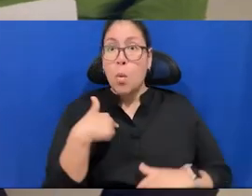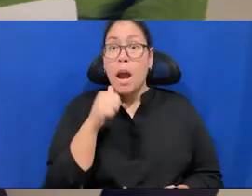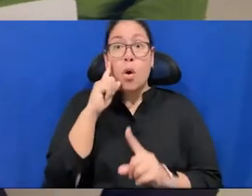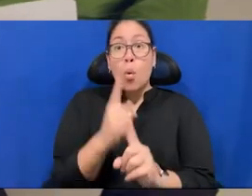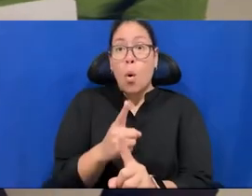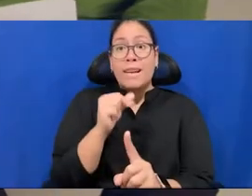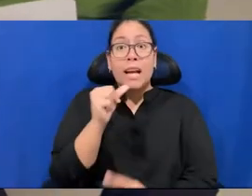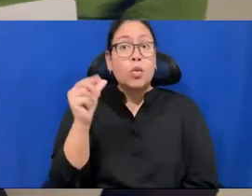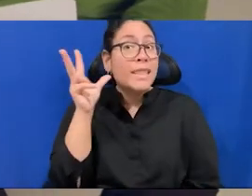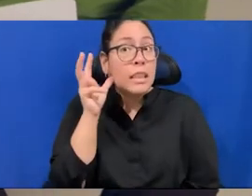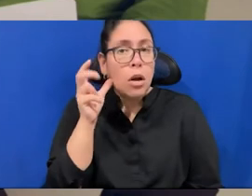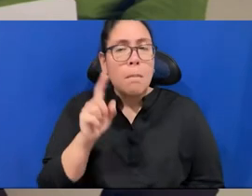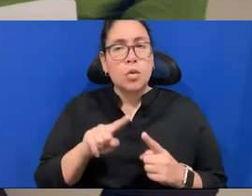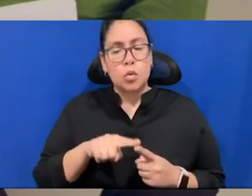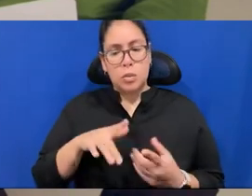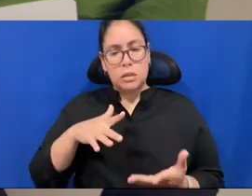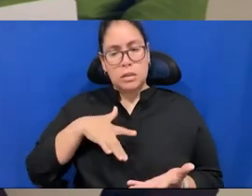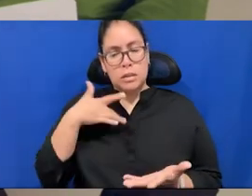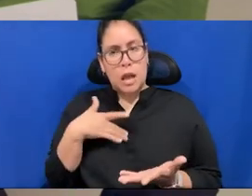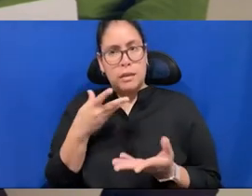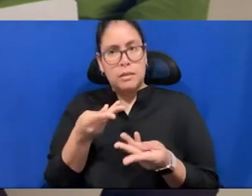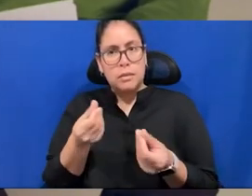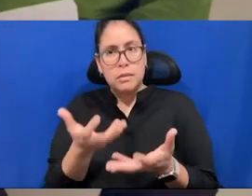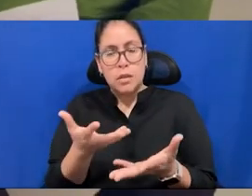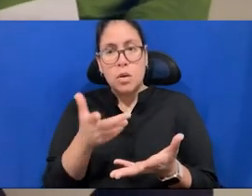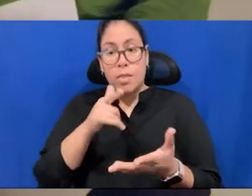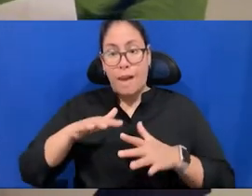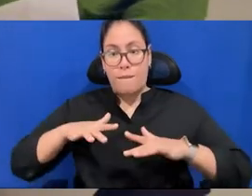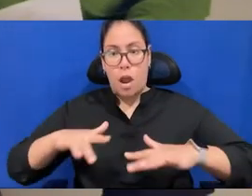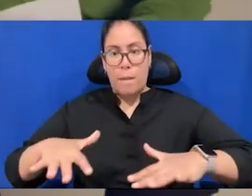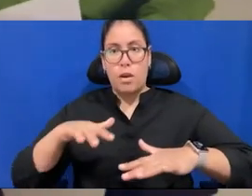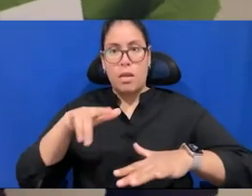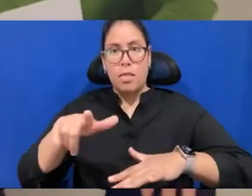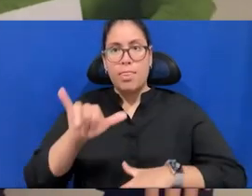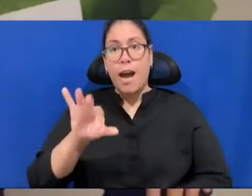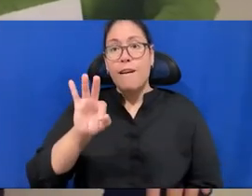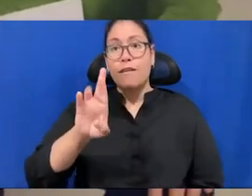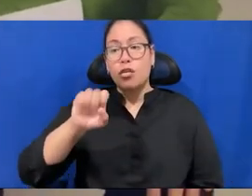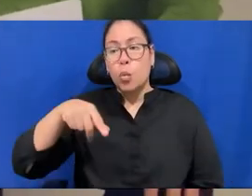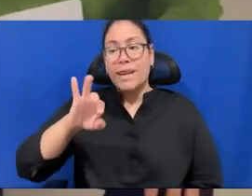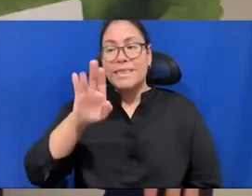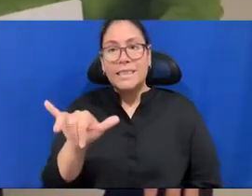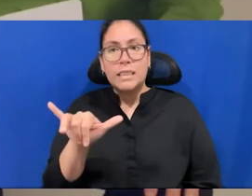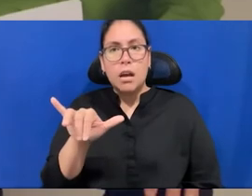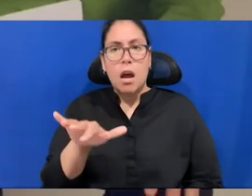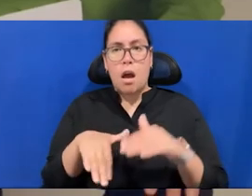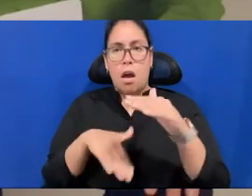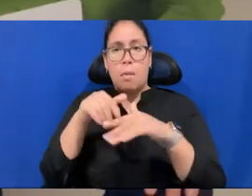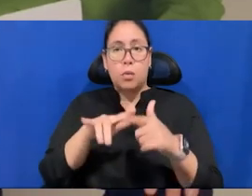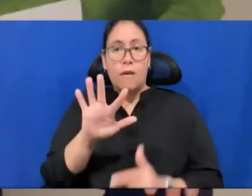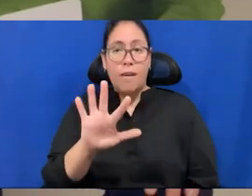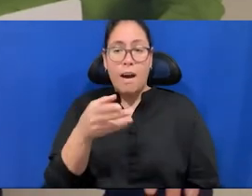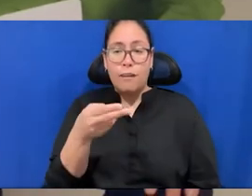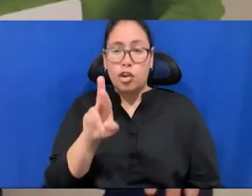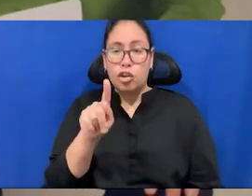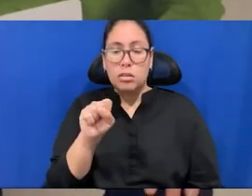Because there are all these shakers who vibrate at a frequency that we are not able to hear, up to five Hertz. Has been in, in the commission would happen. You